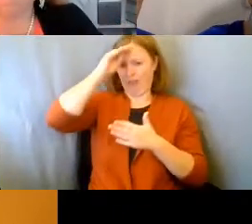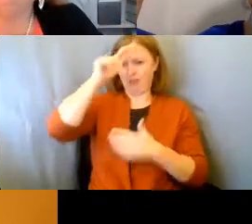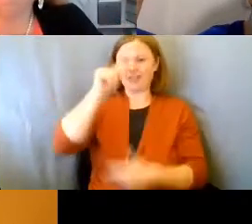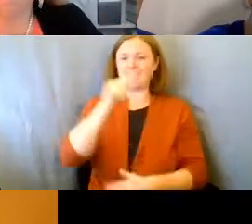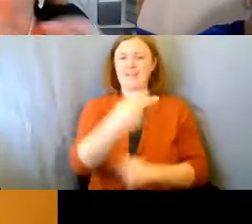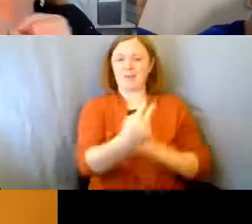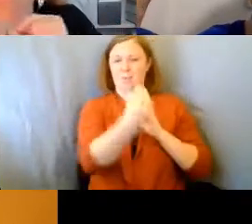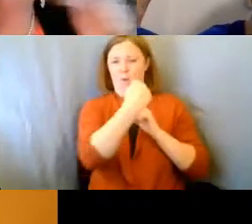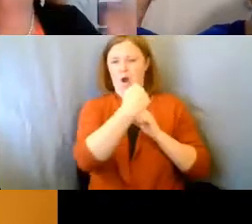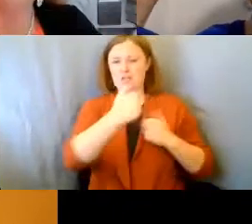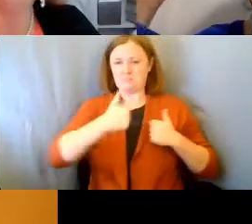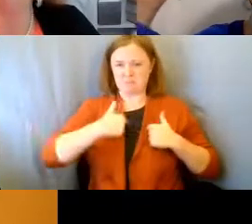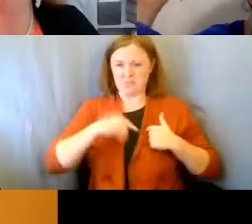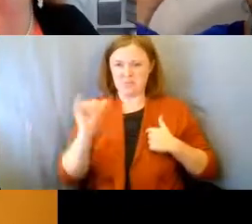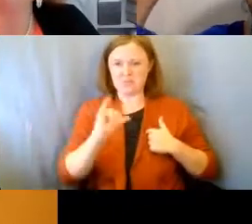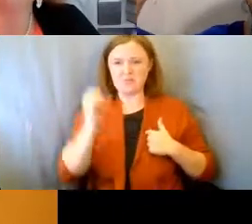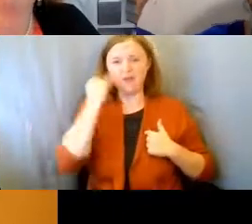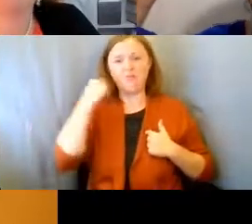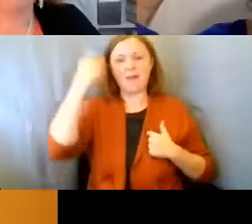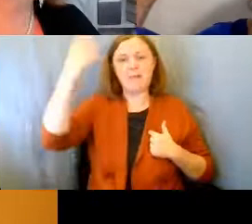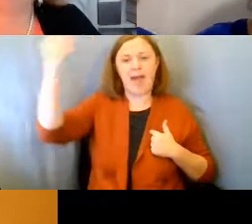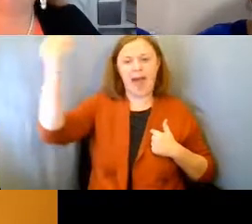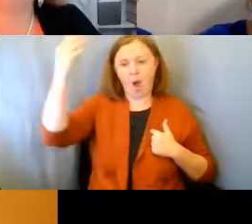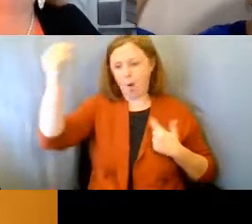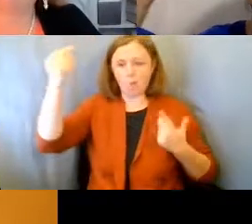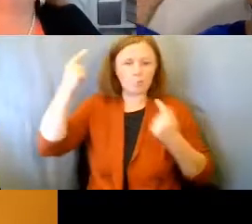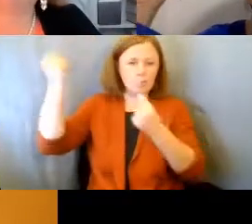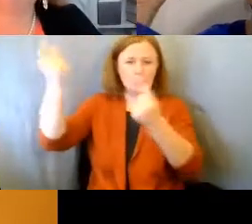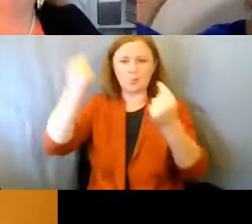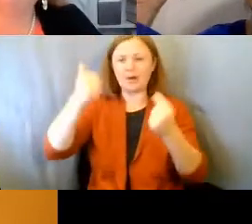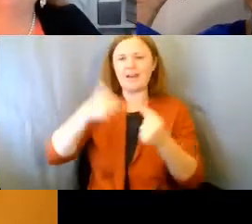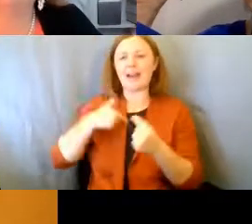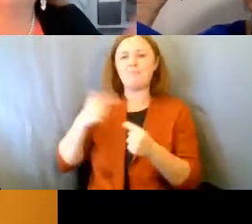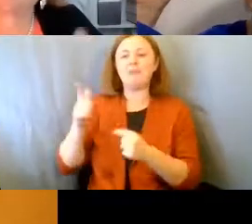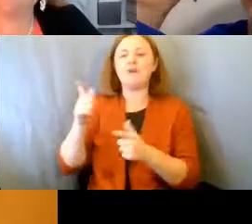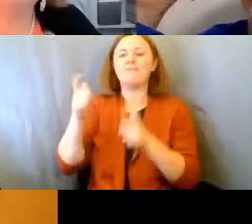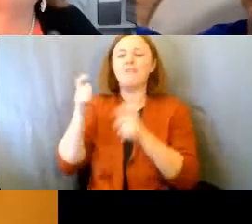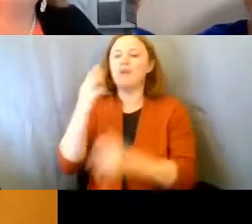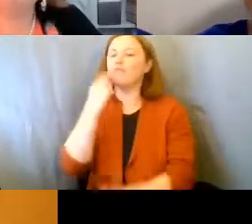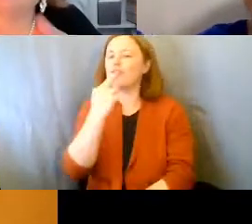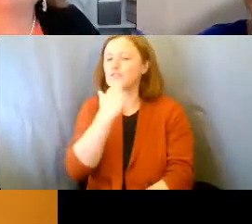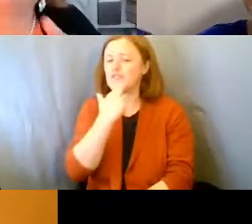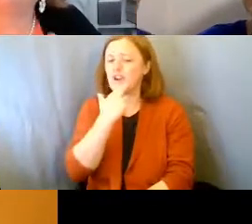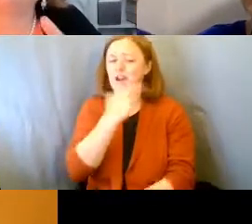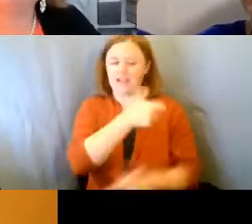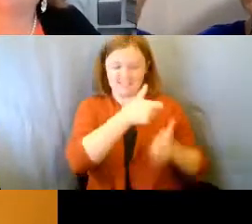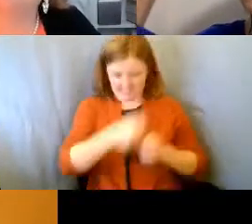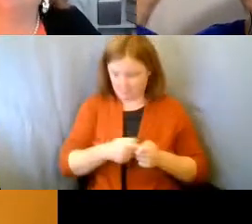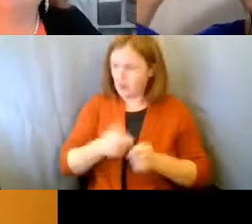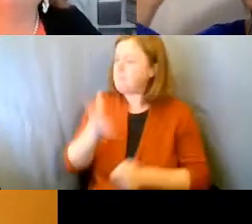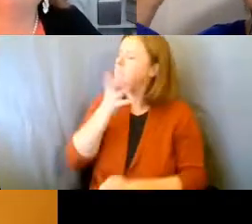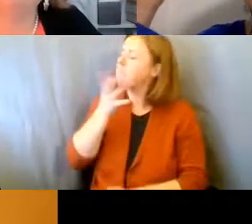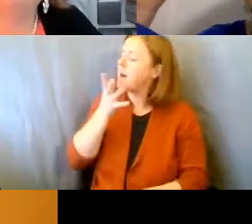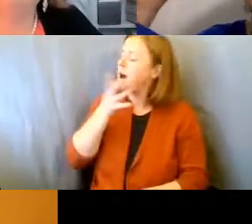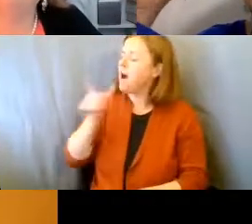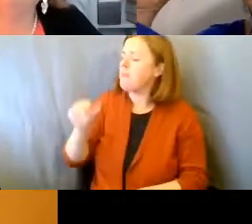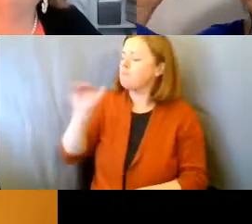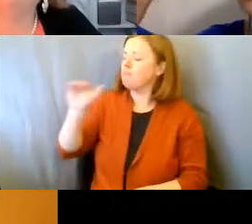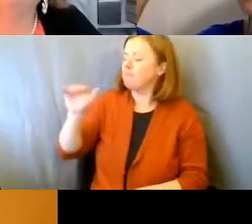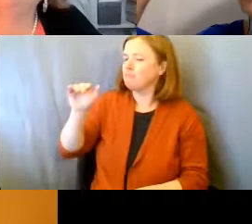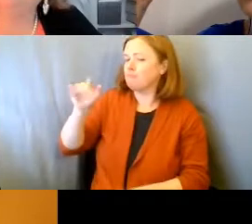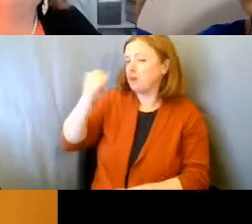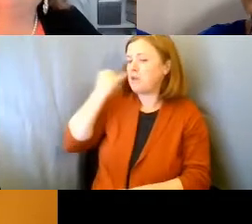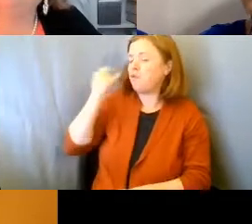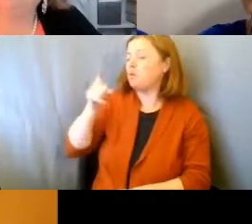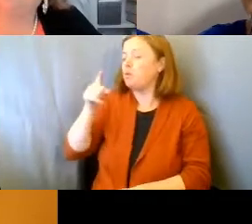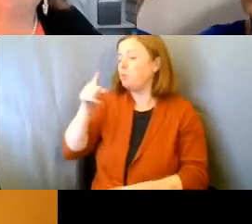me. So if I'm out and I'm by a fast food place, I'll get a text that says, hey, mom, if